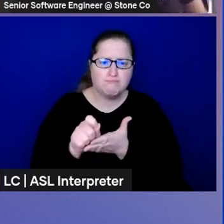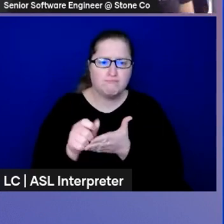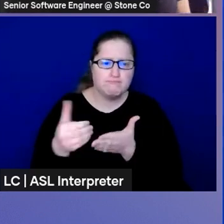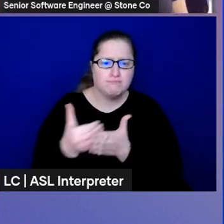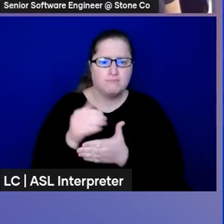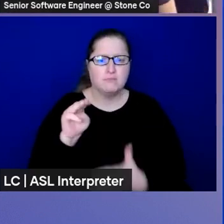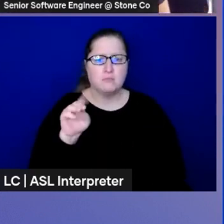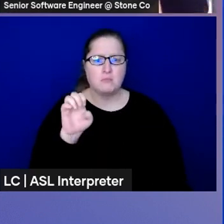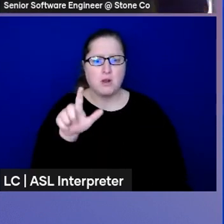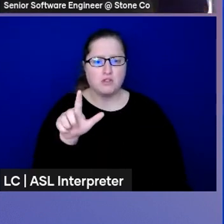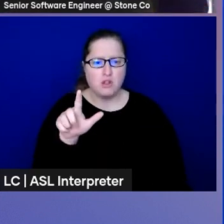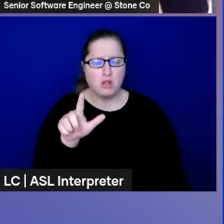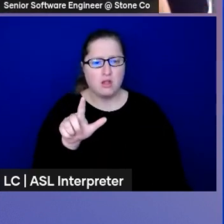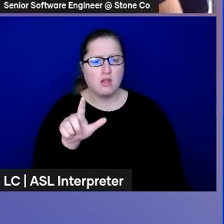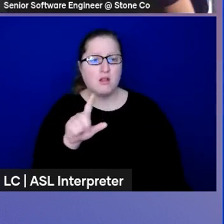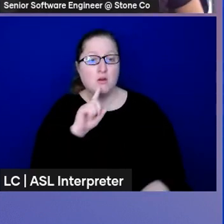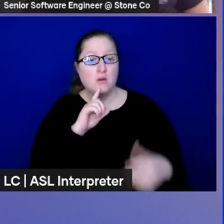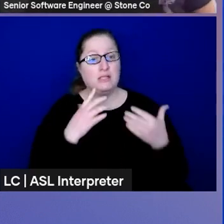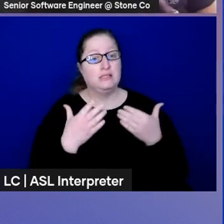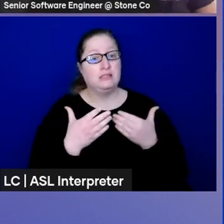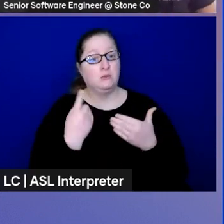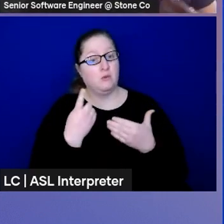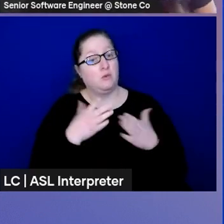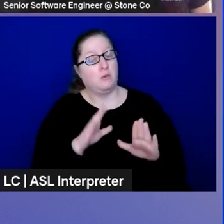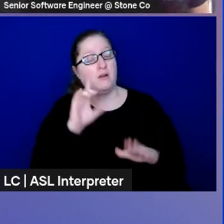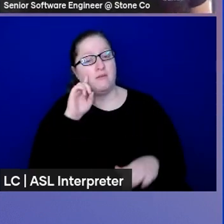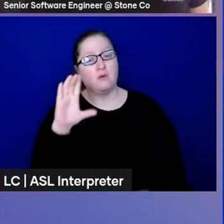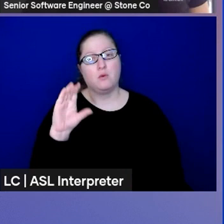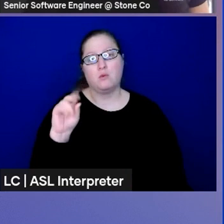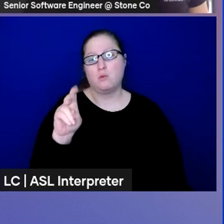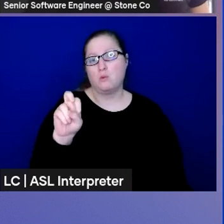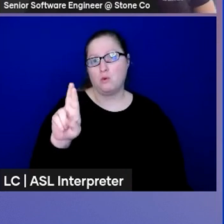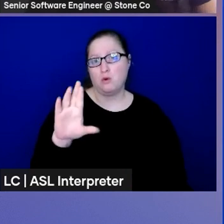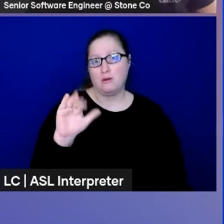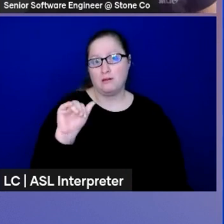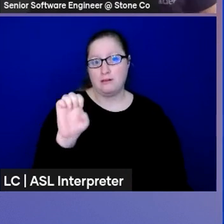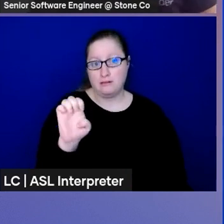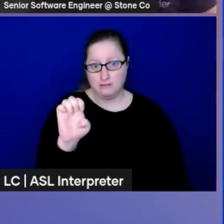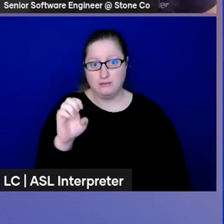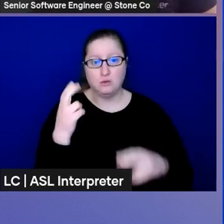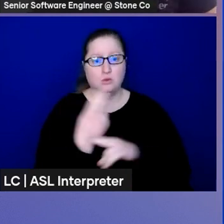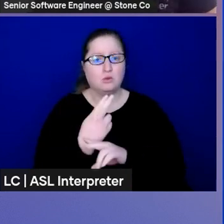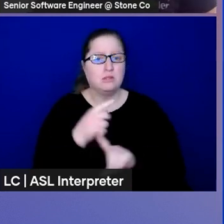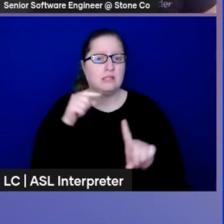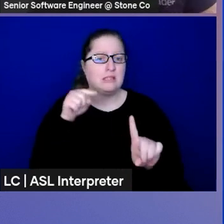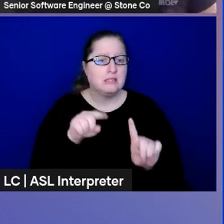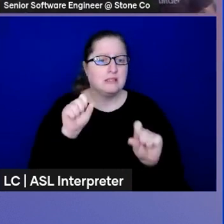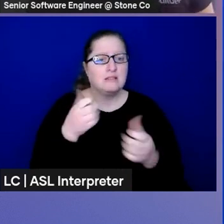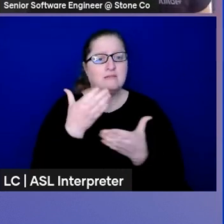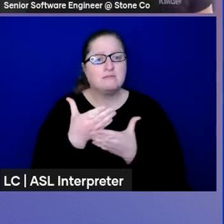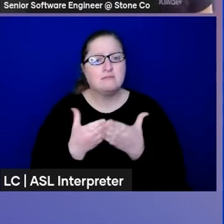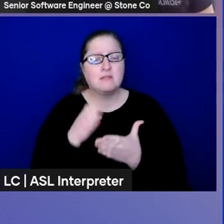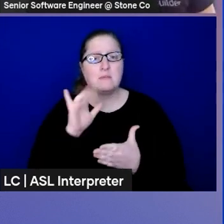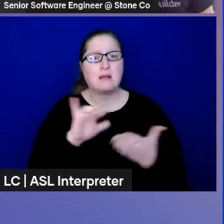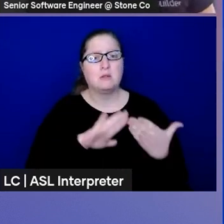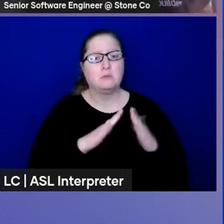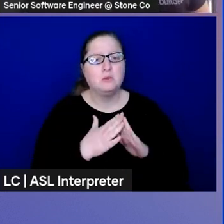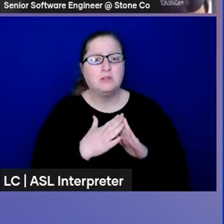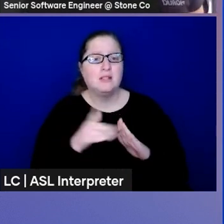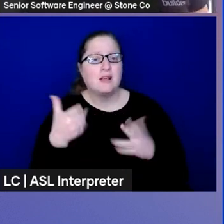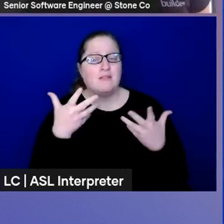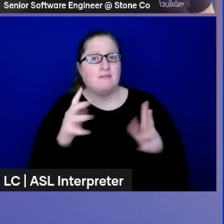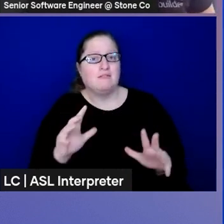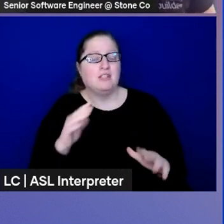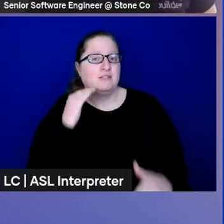And the answer for this is corner cases. Using existing modules validated by the community give you a heads up on your